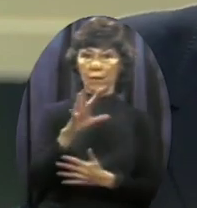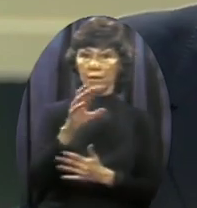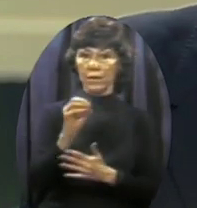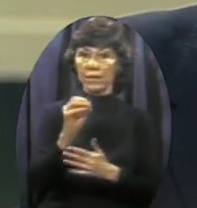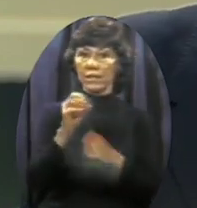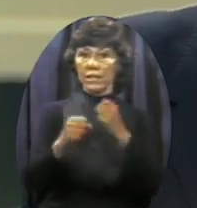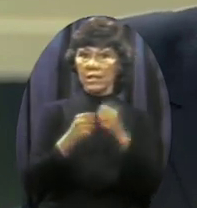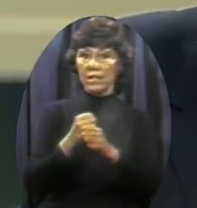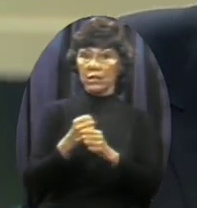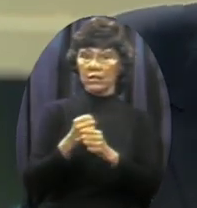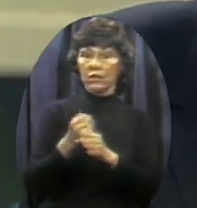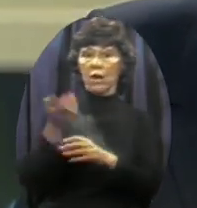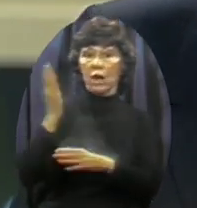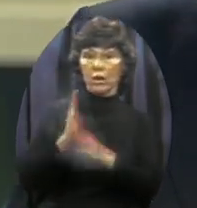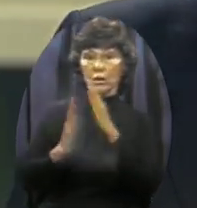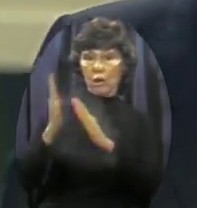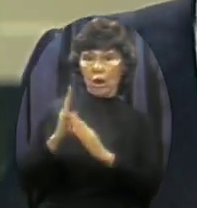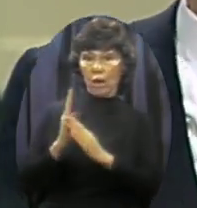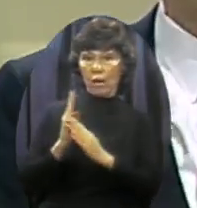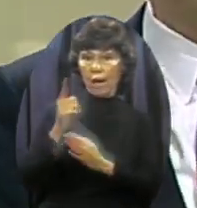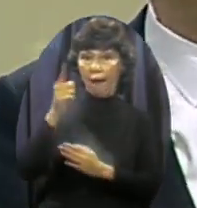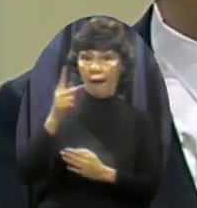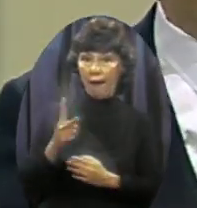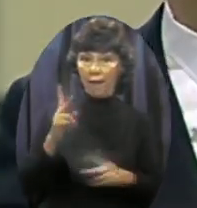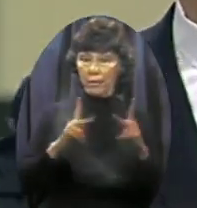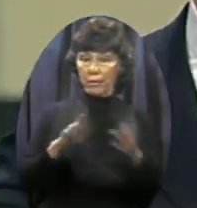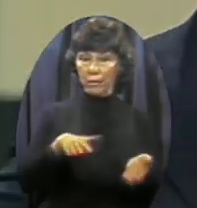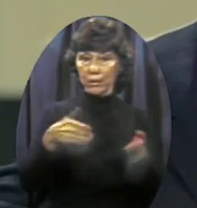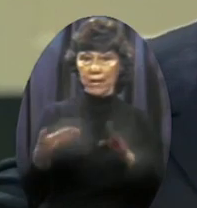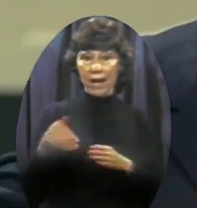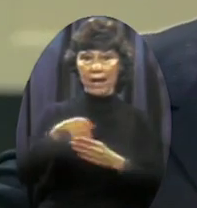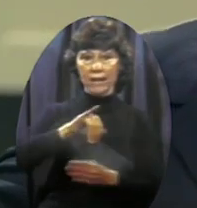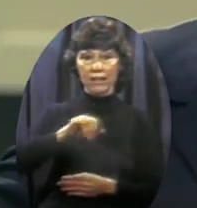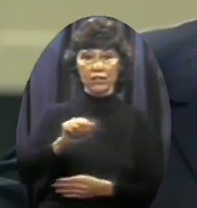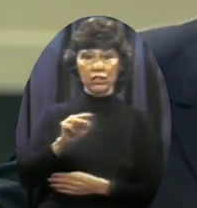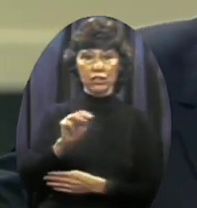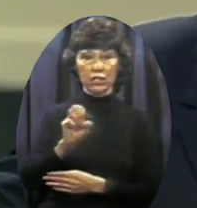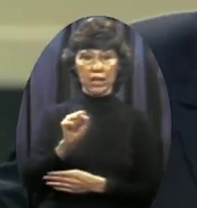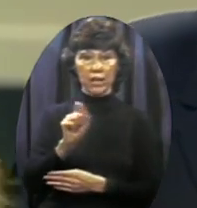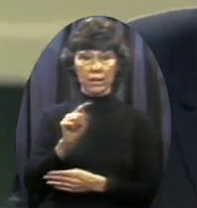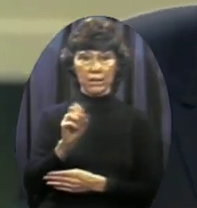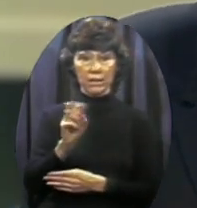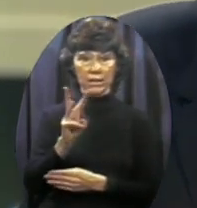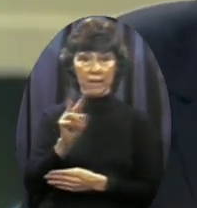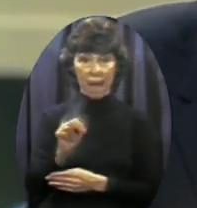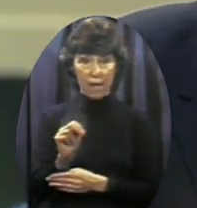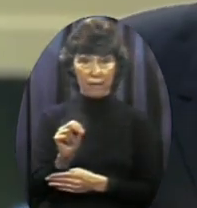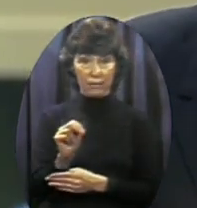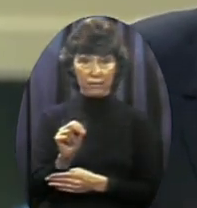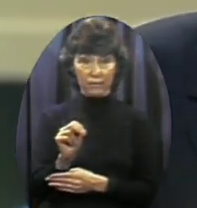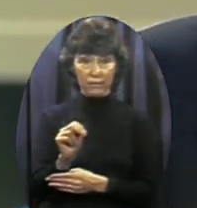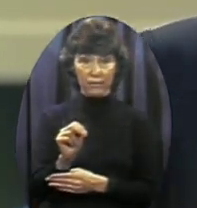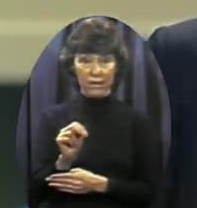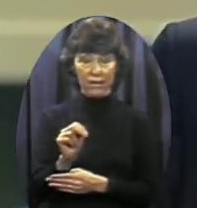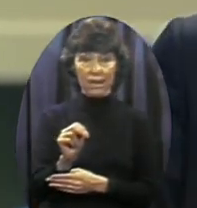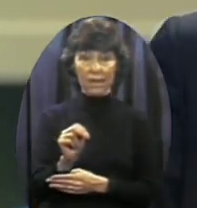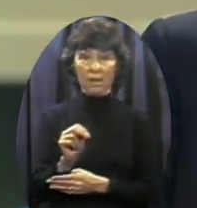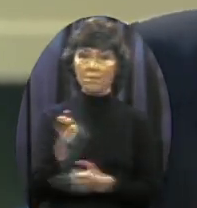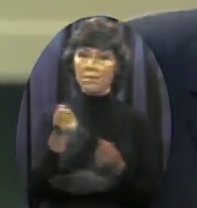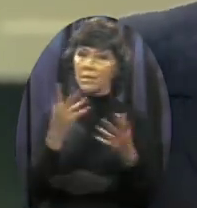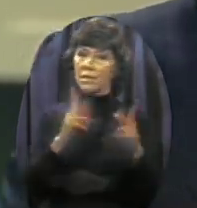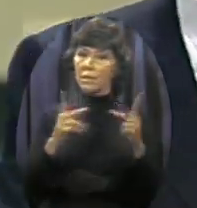The Revolutionary War Or the sacrifice It is said that at Valley Forge You could track